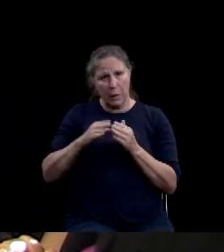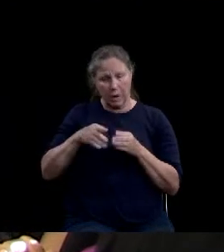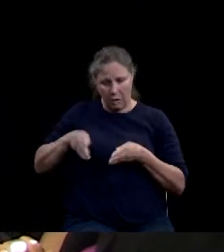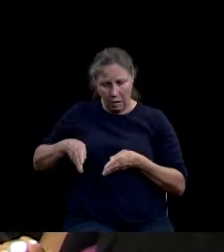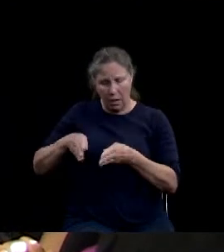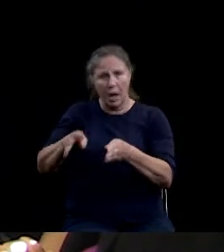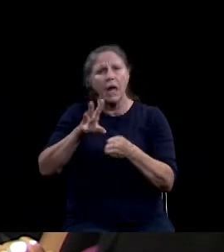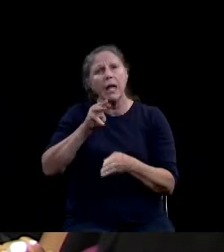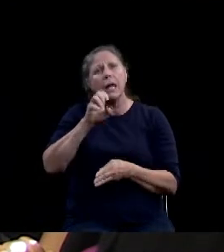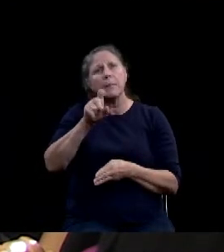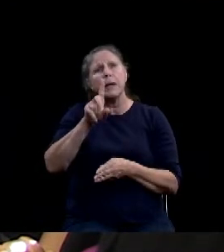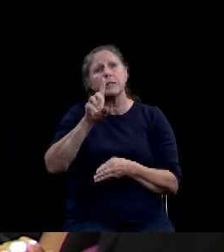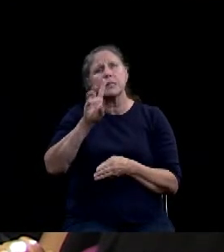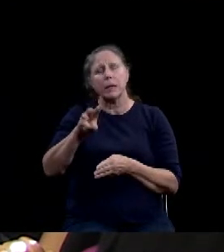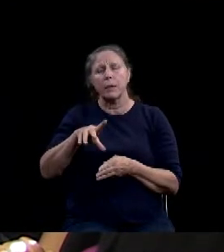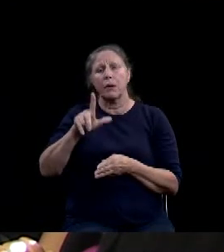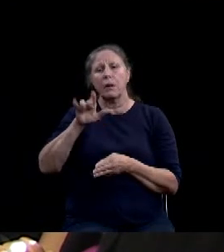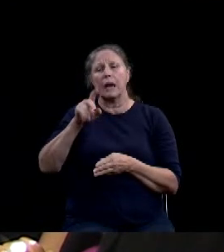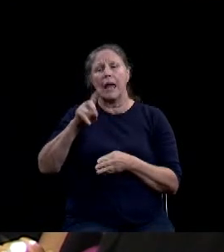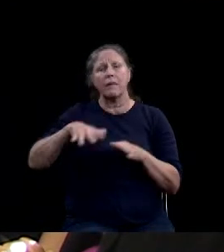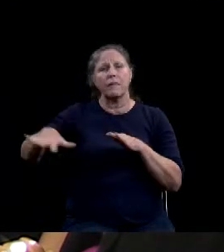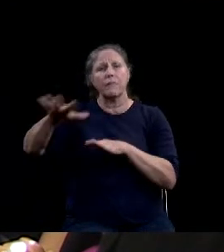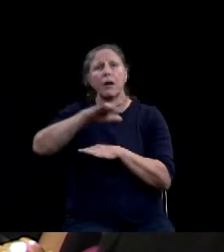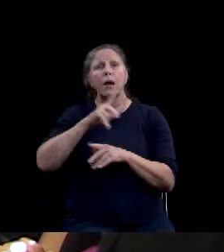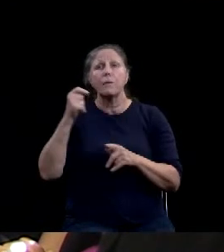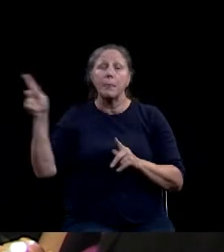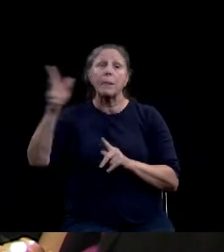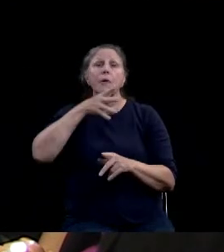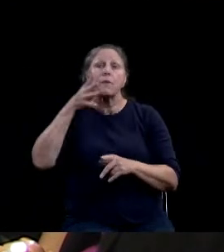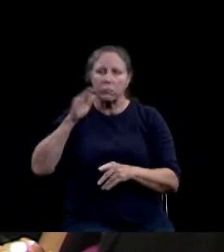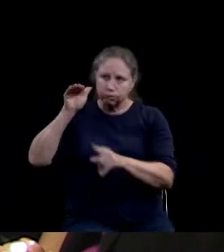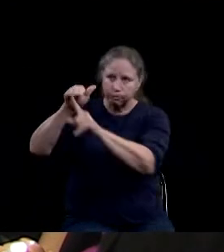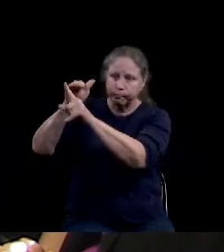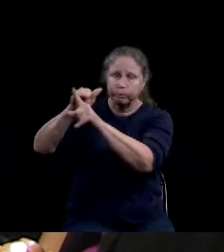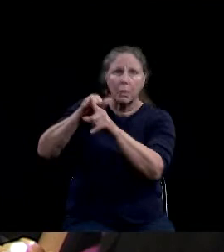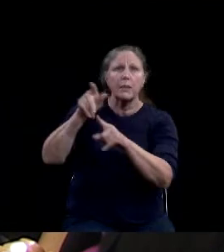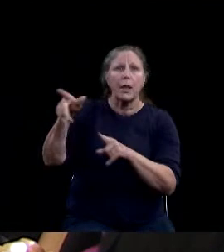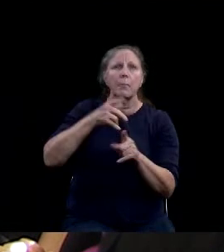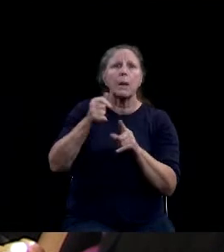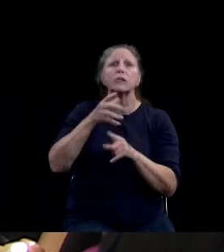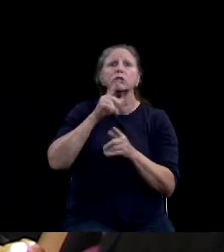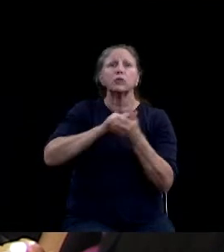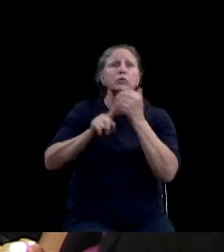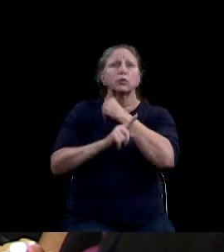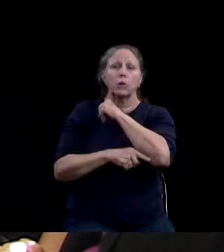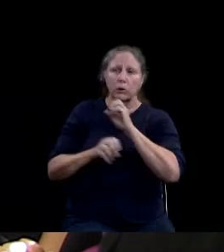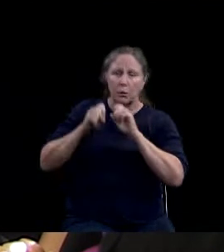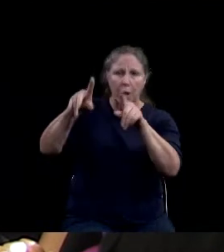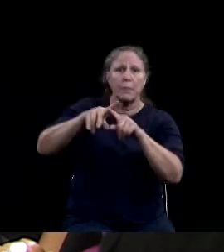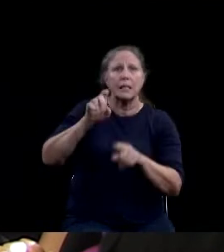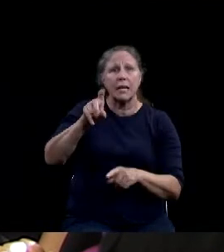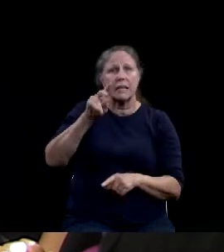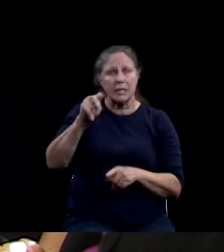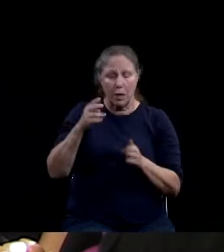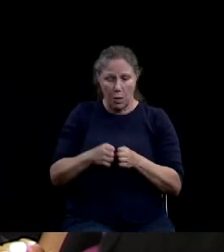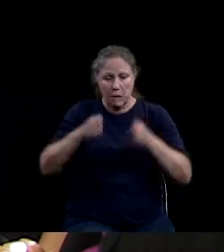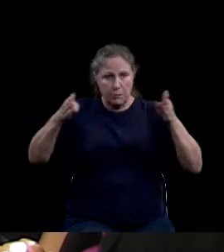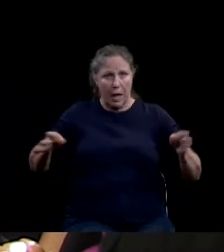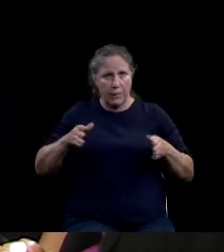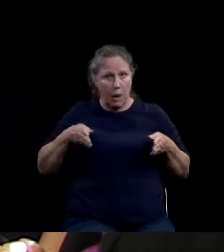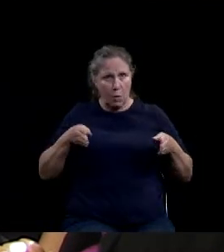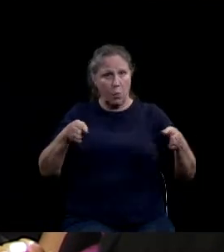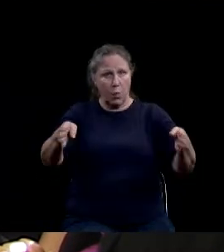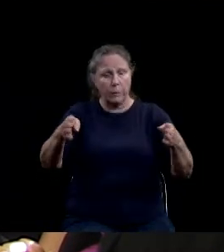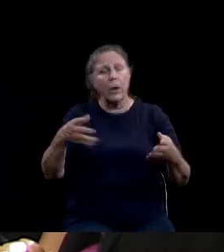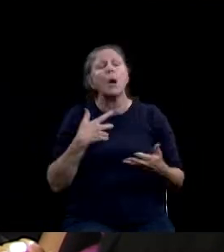owners have received notice of the proposed W, uh, right-of-way expansion by TxDOT and the city of Waco. We would like to voice our concerns about the FM